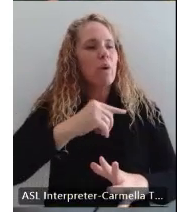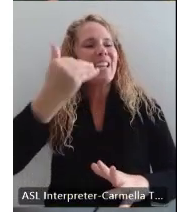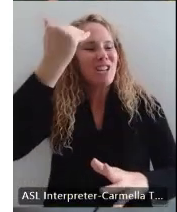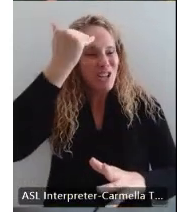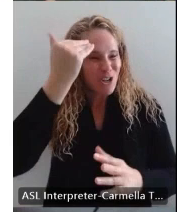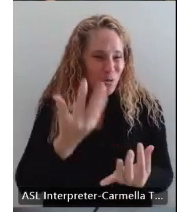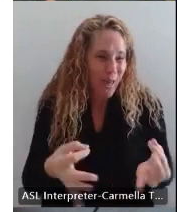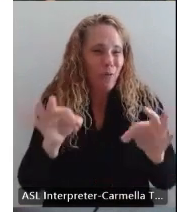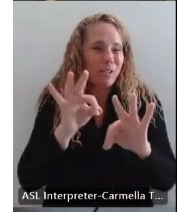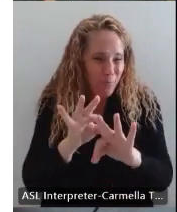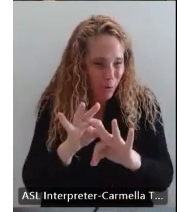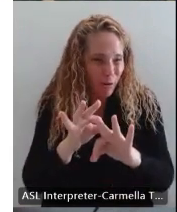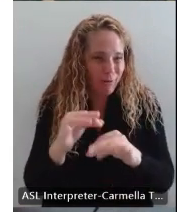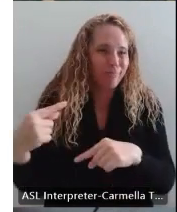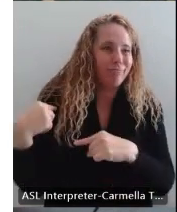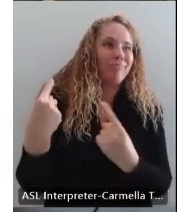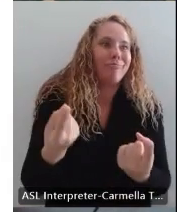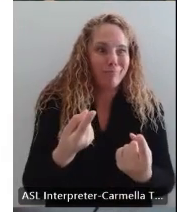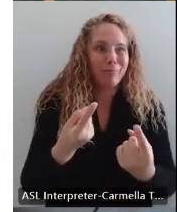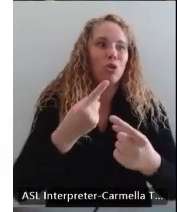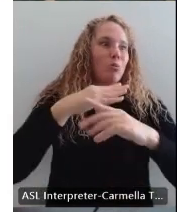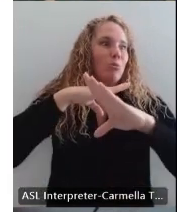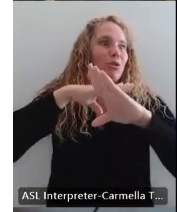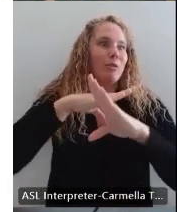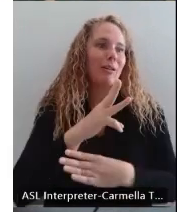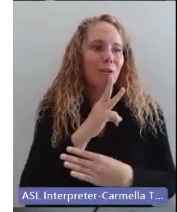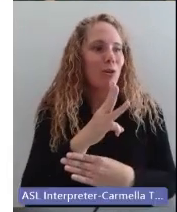was important to protect our water.